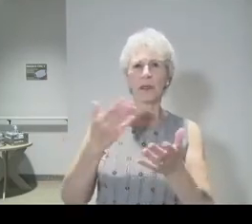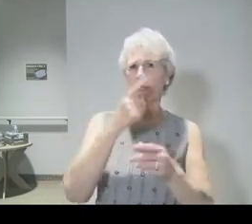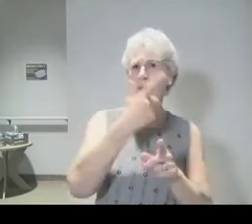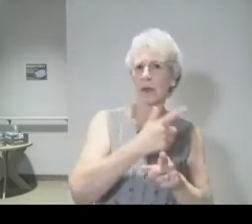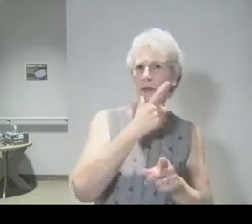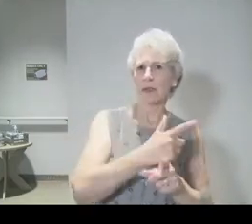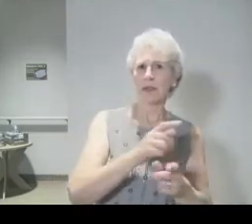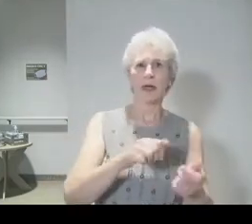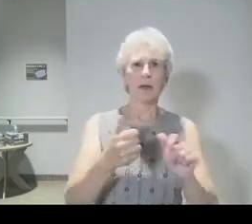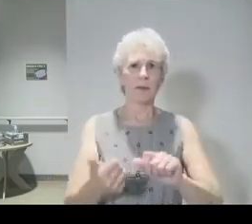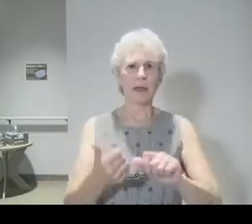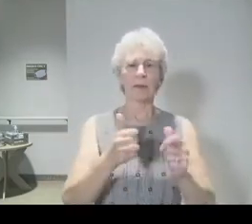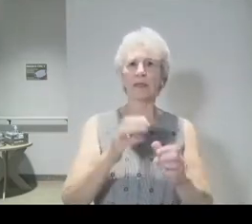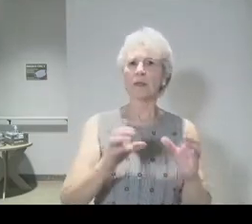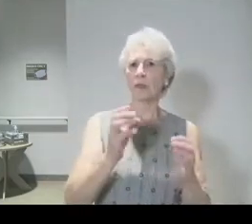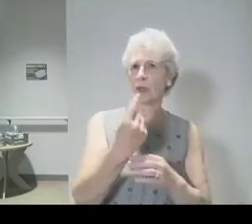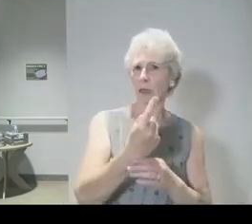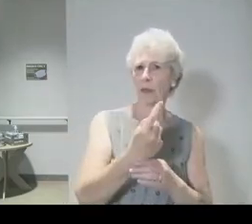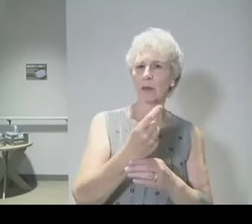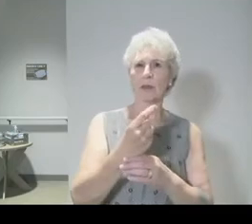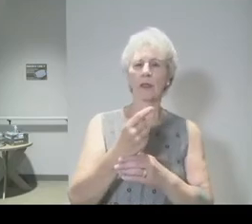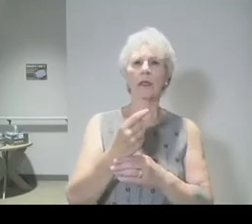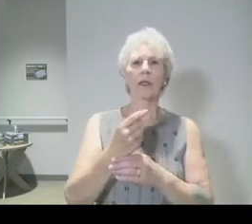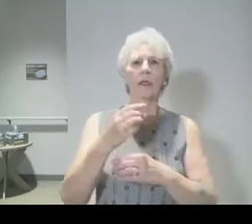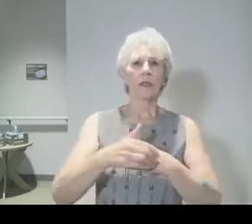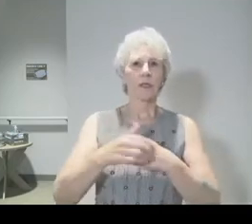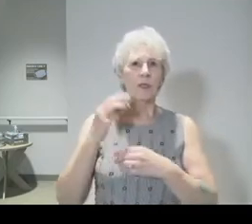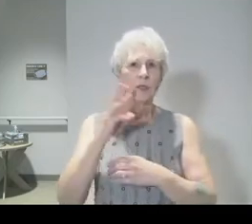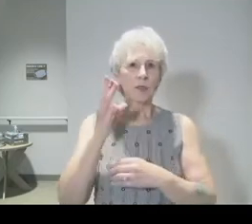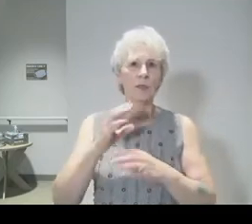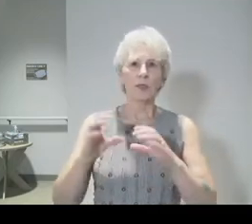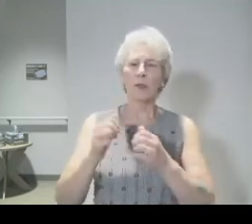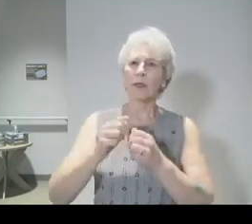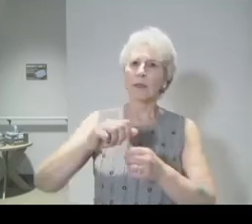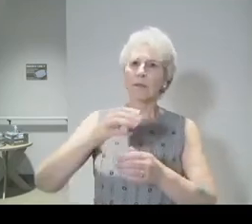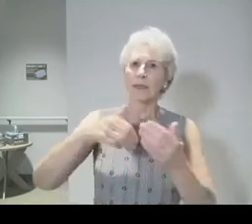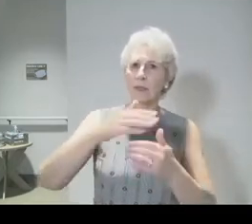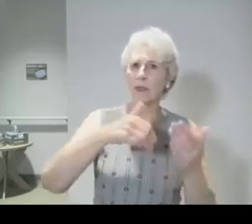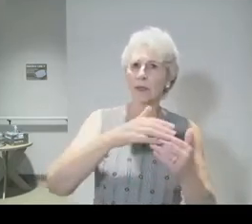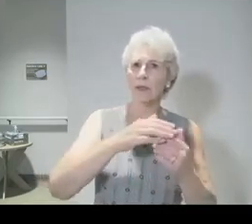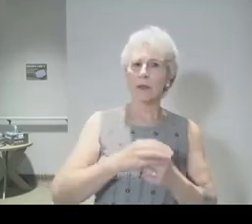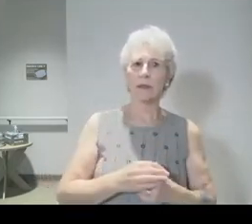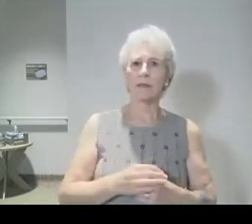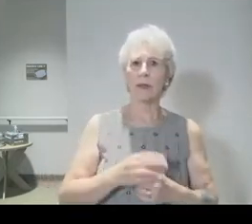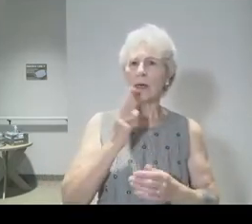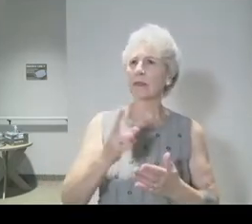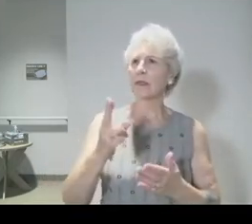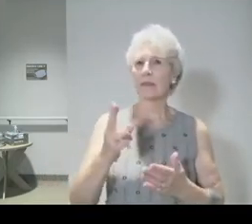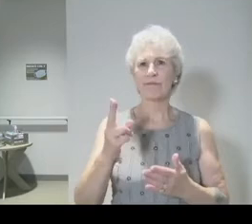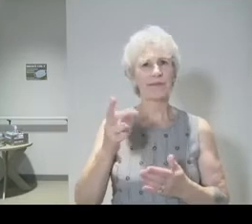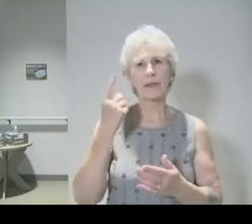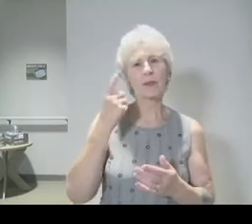Baptism is something you do by yourself. Communion is something that you do with one another and honestly I don't think you can really